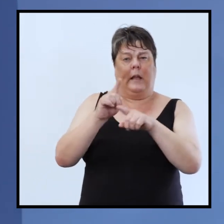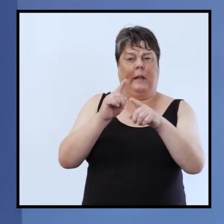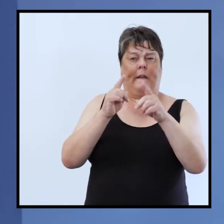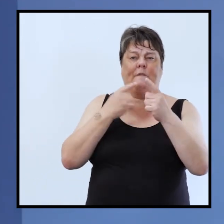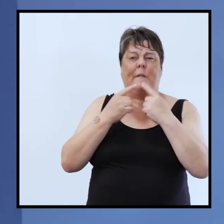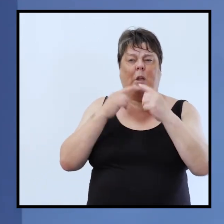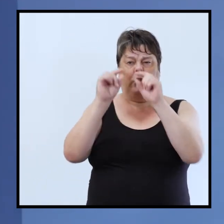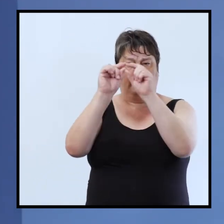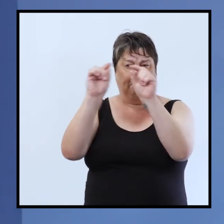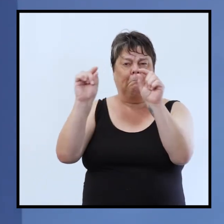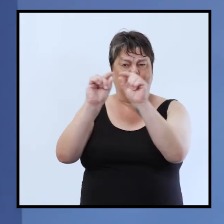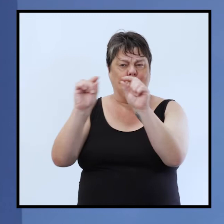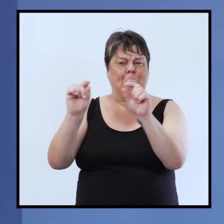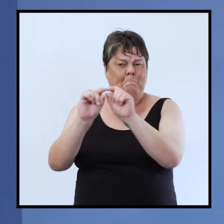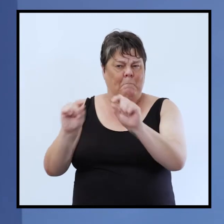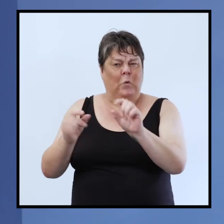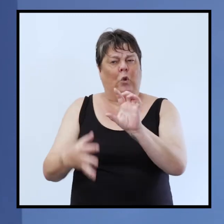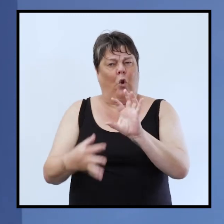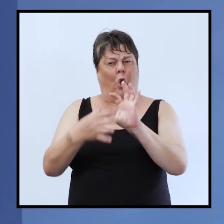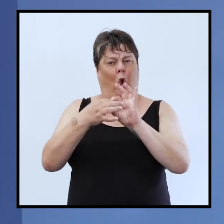but